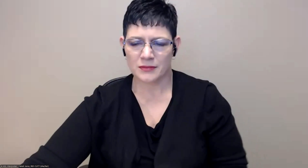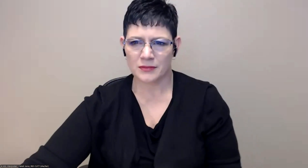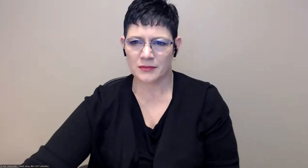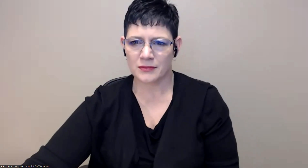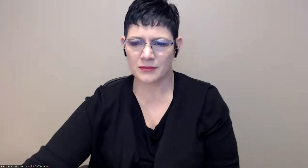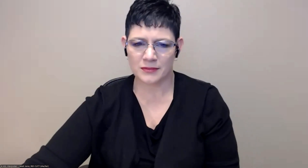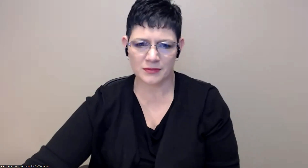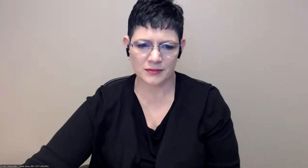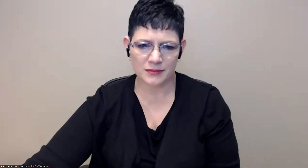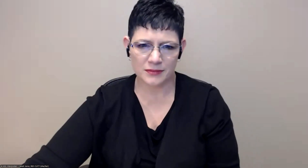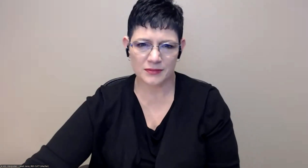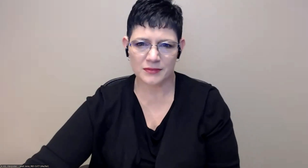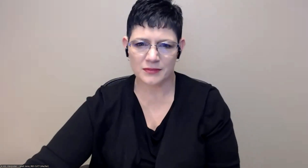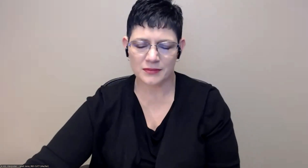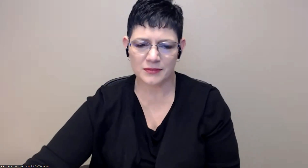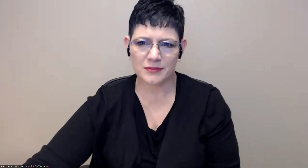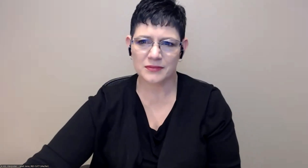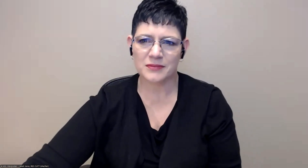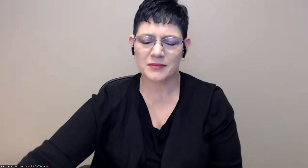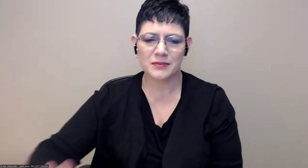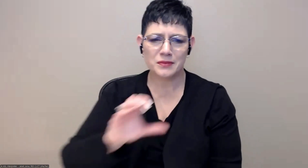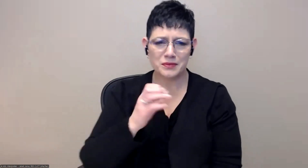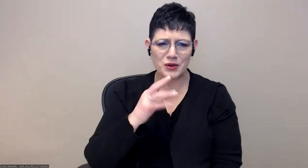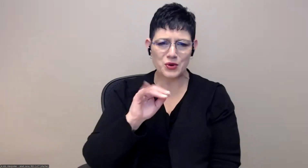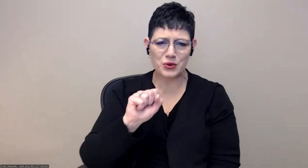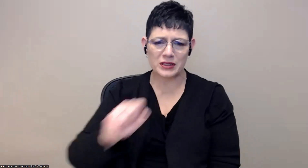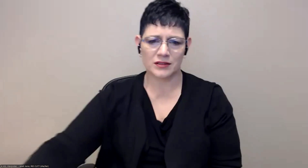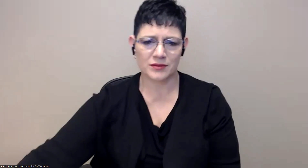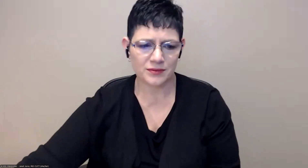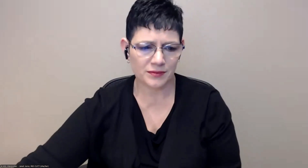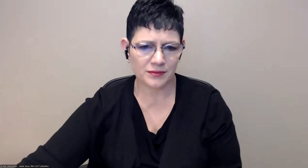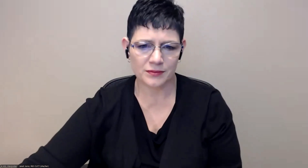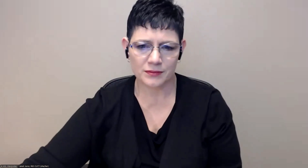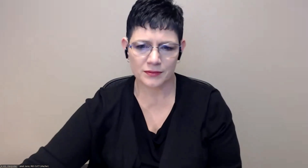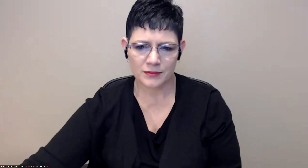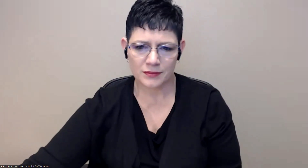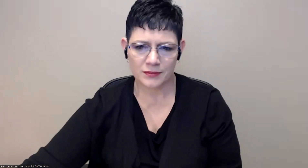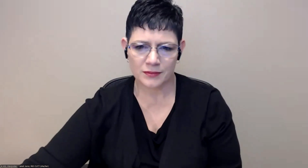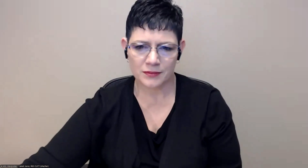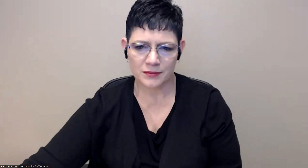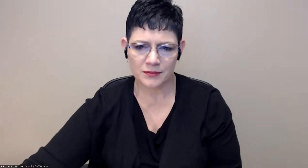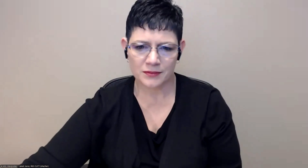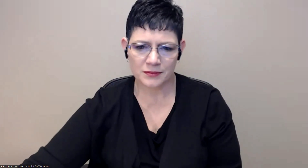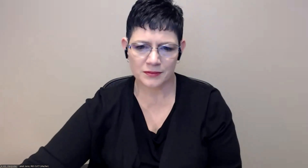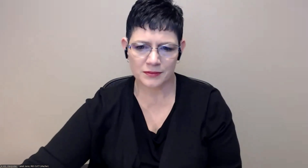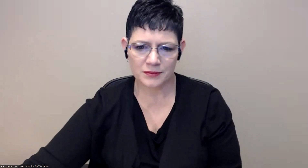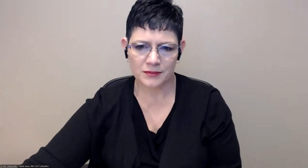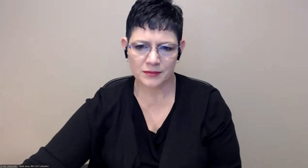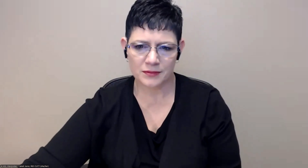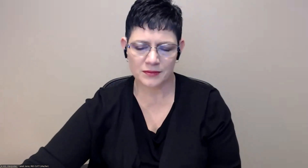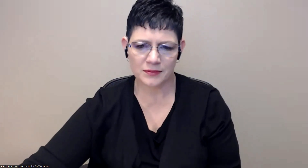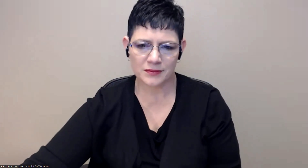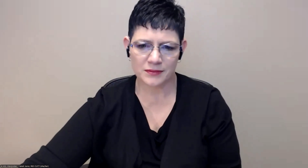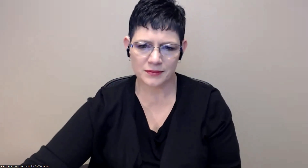said all the right things, Chris. So, um, give yourself some credit there. Thank you all for your amazing questions